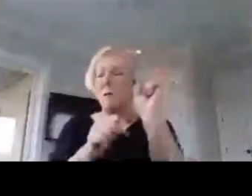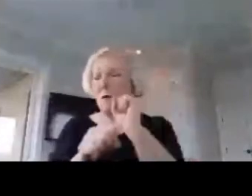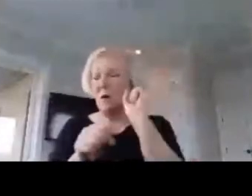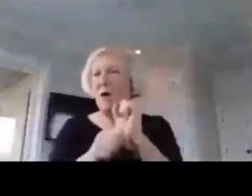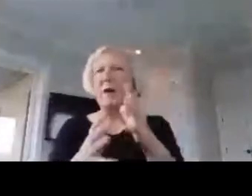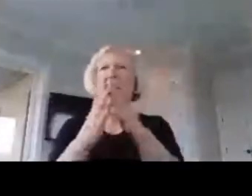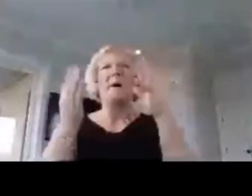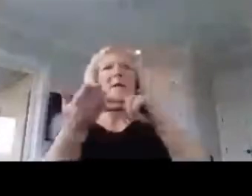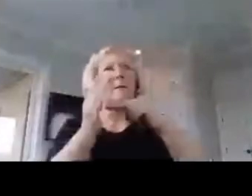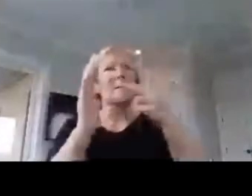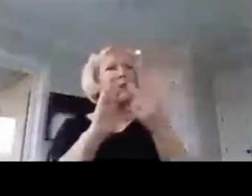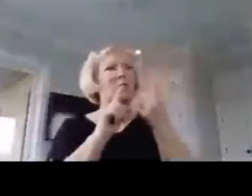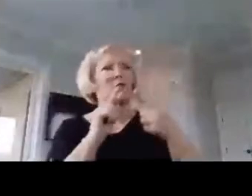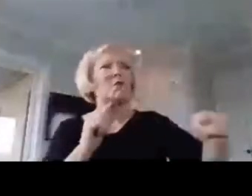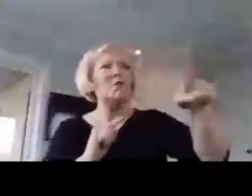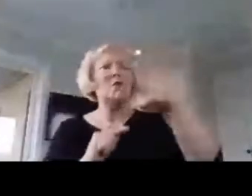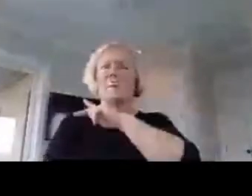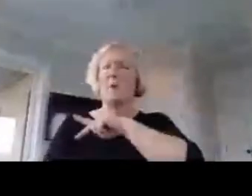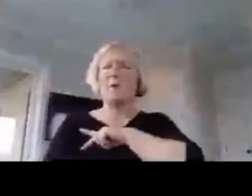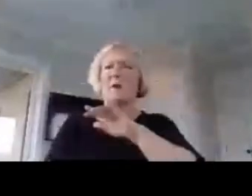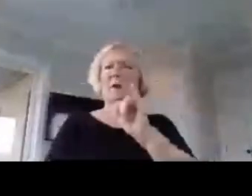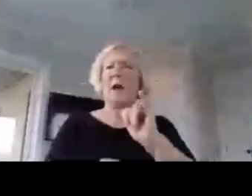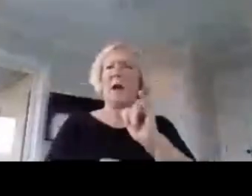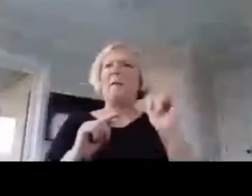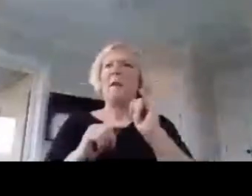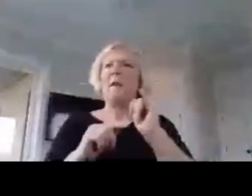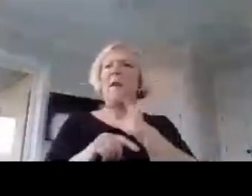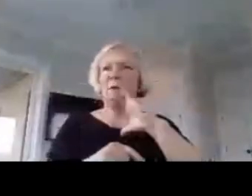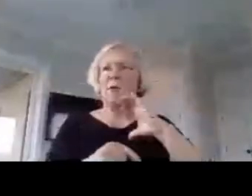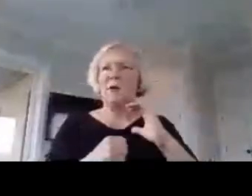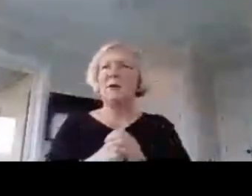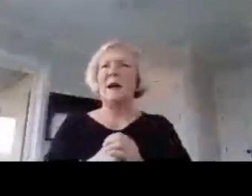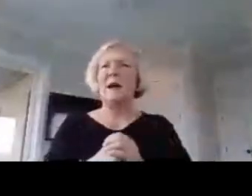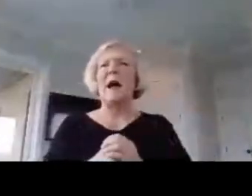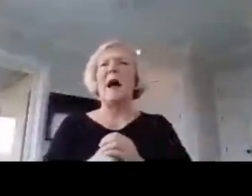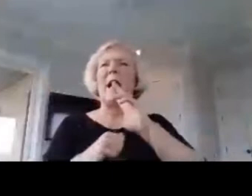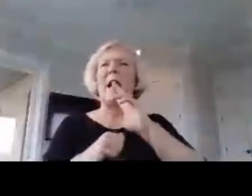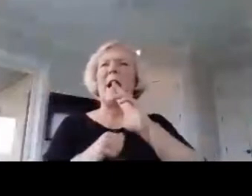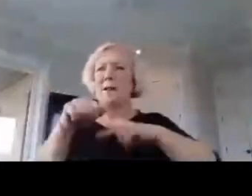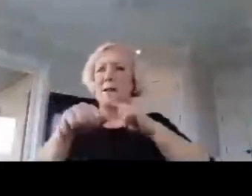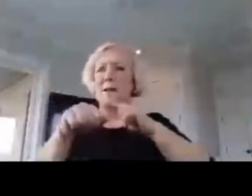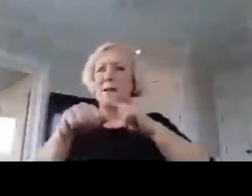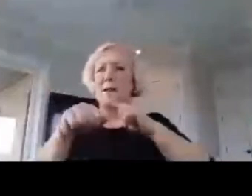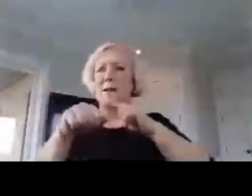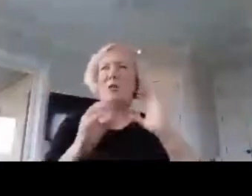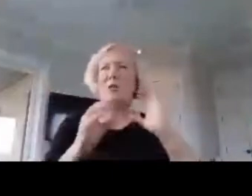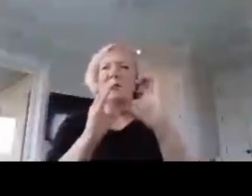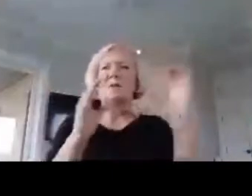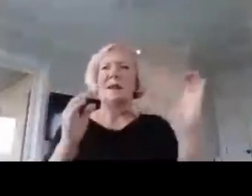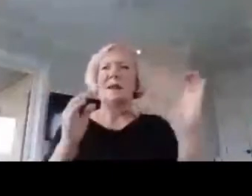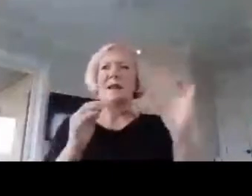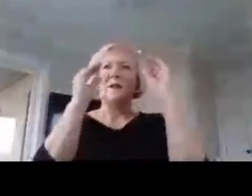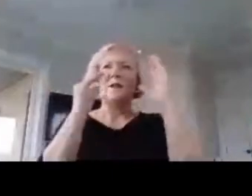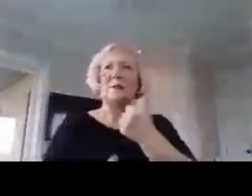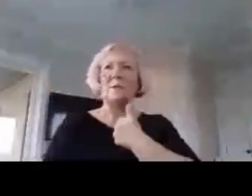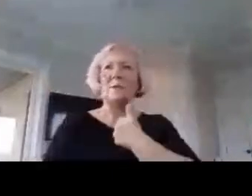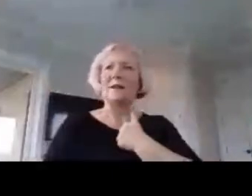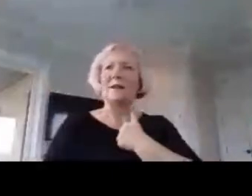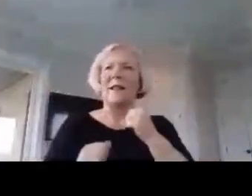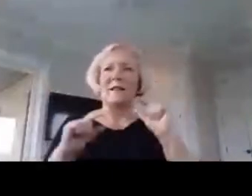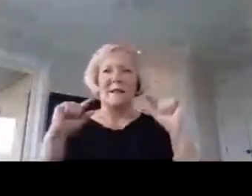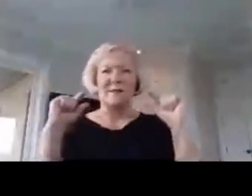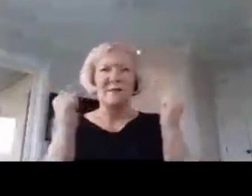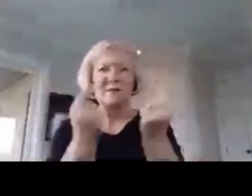to your communities. As a National Board-certified teacher myself, gatherings like this one hold a deep personal